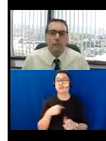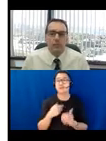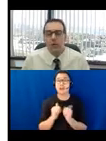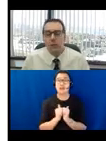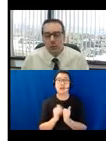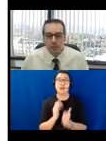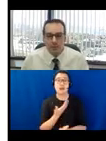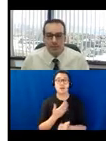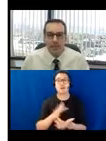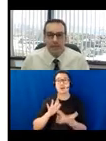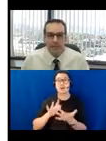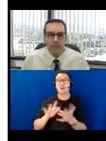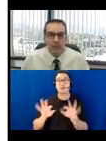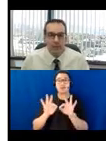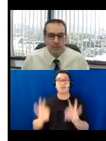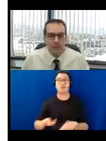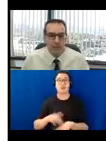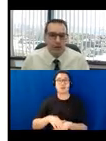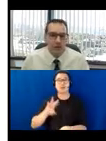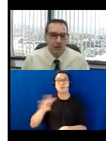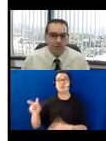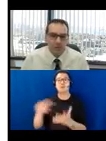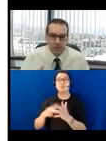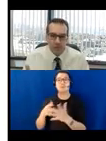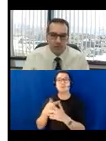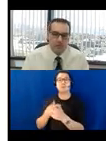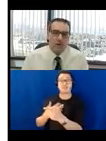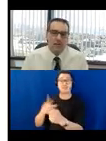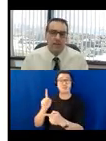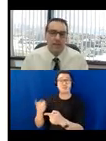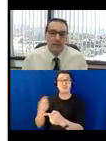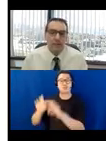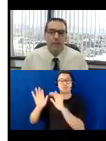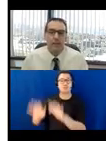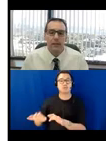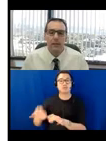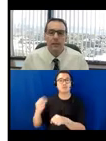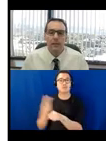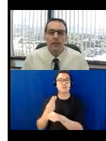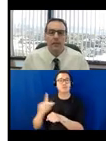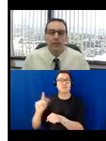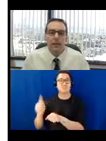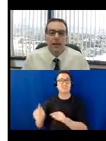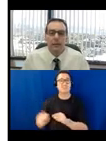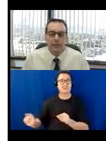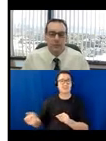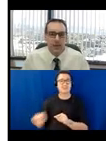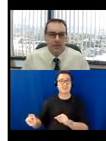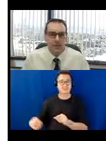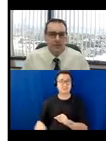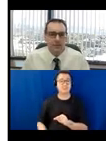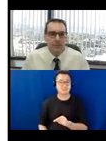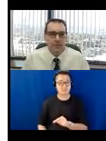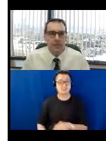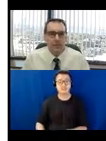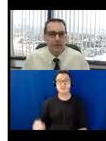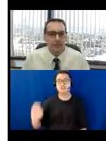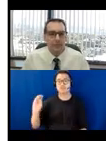form, which you can go to our website and submit a question through our contact form or use this direct link here, which is mass